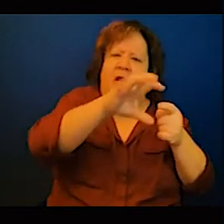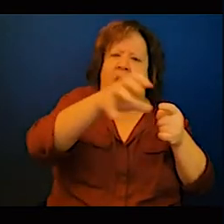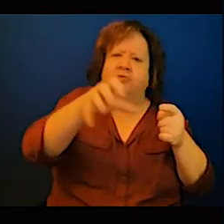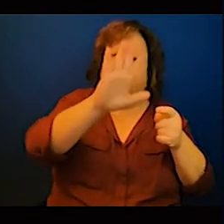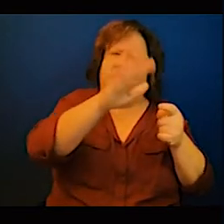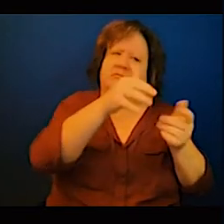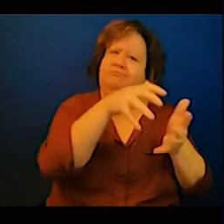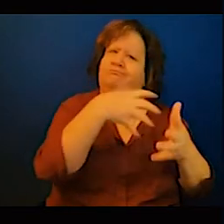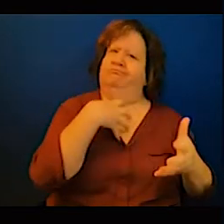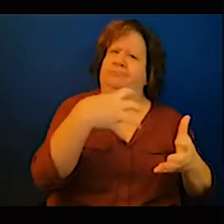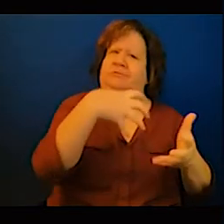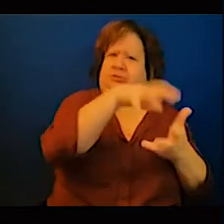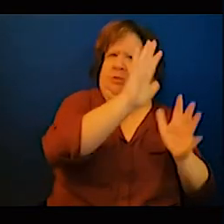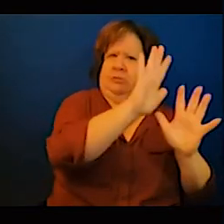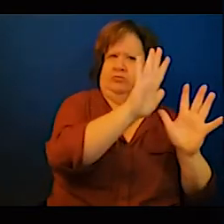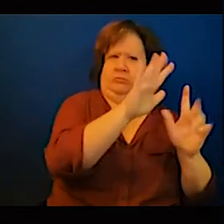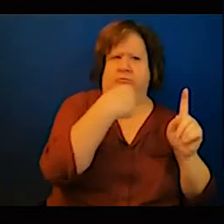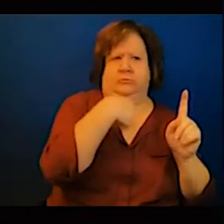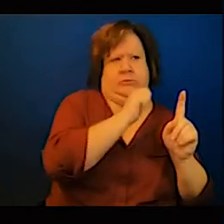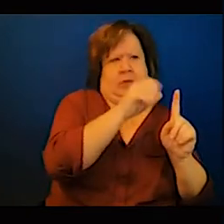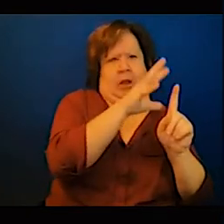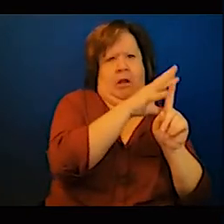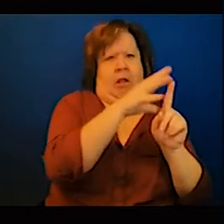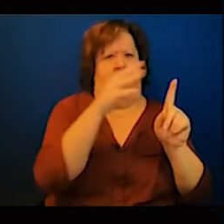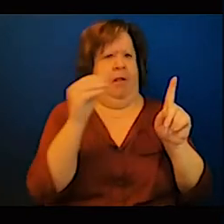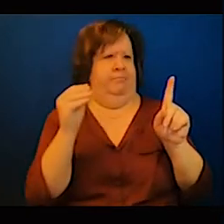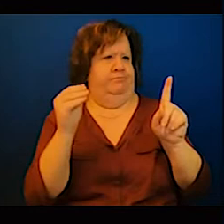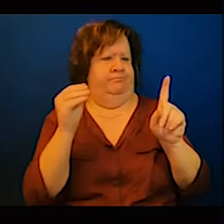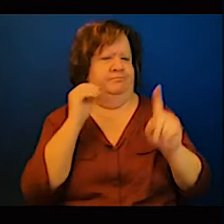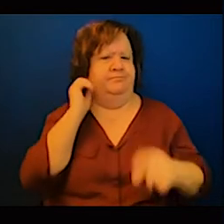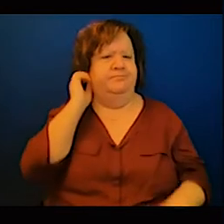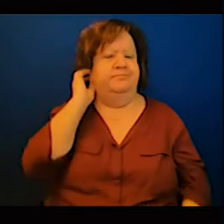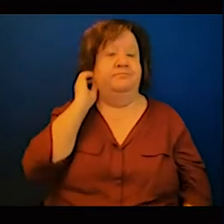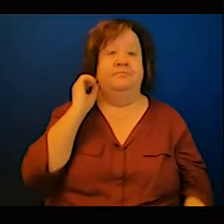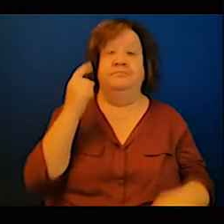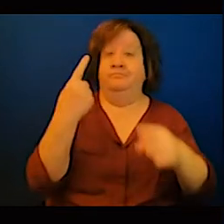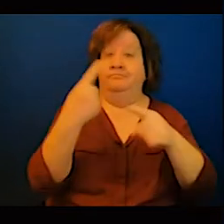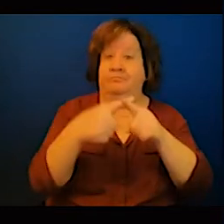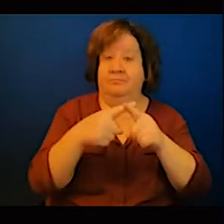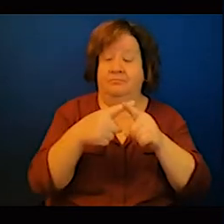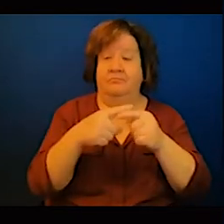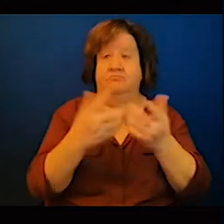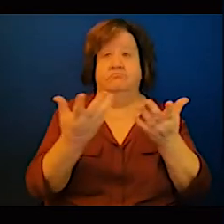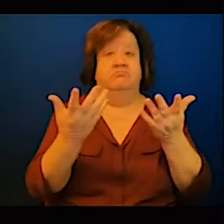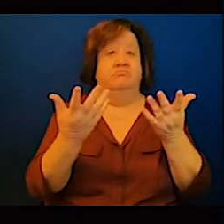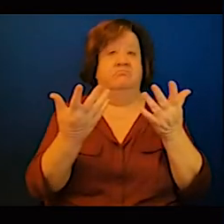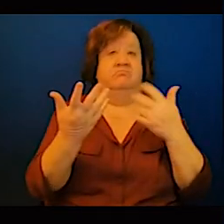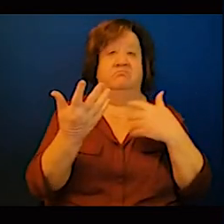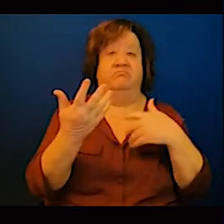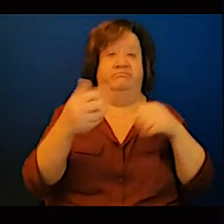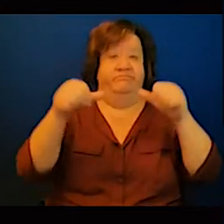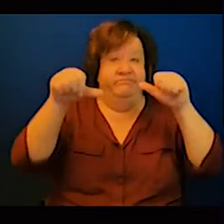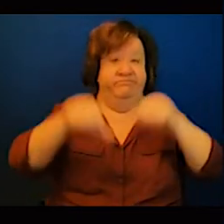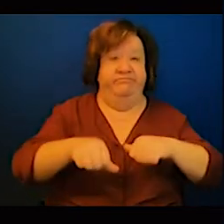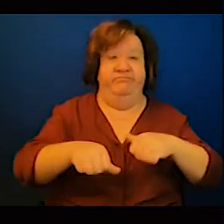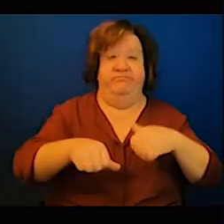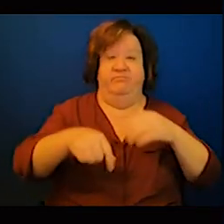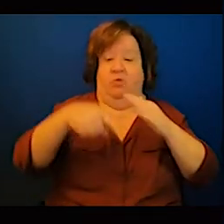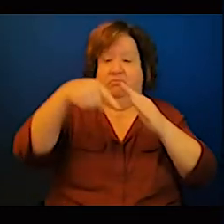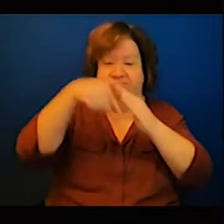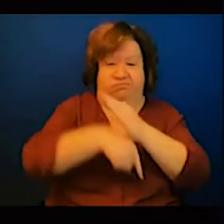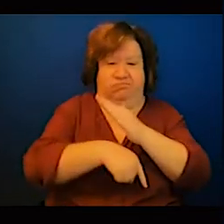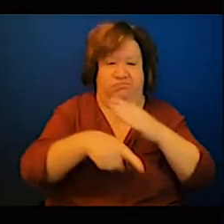that unfortunately are done, which for us to be back on track, those may require